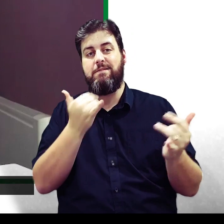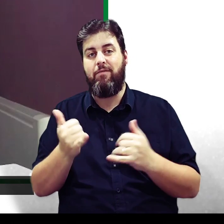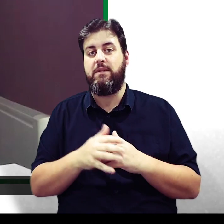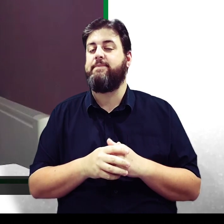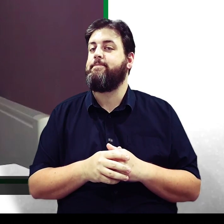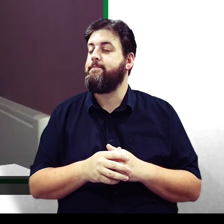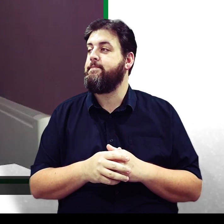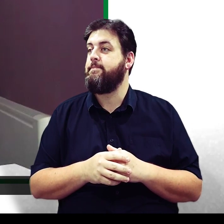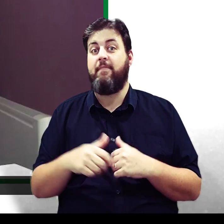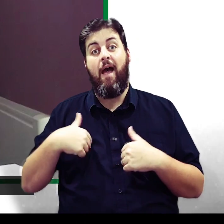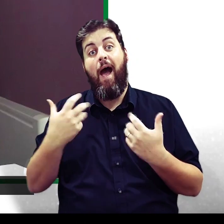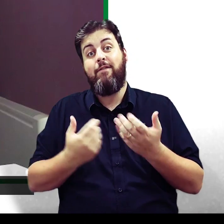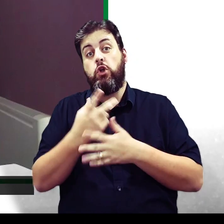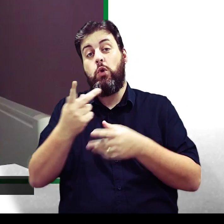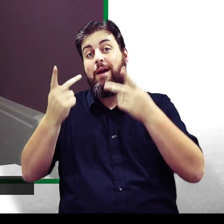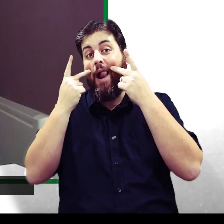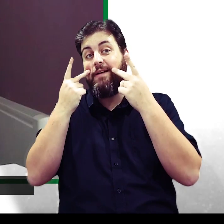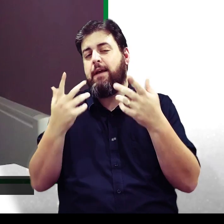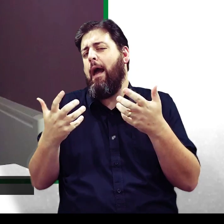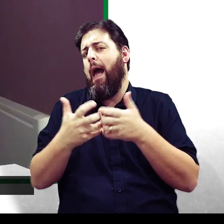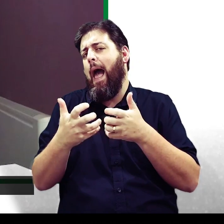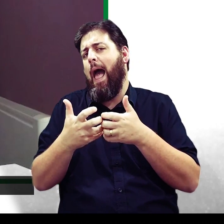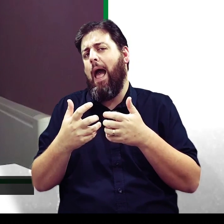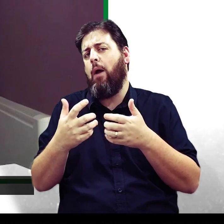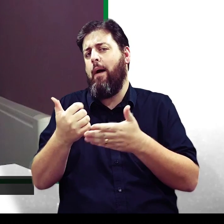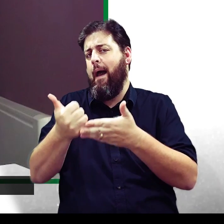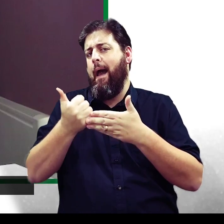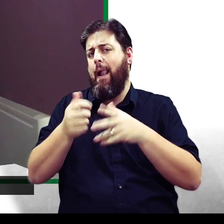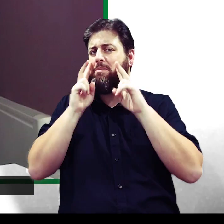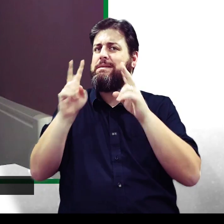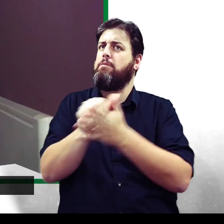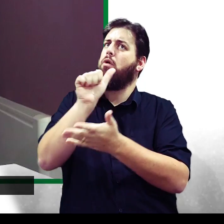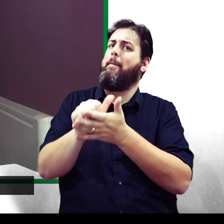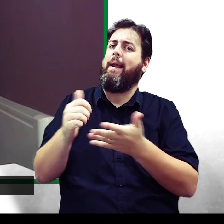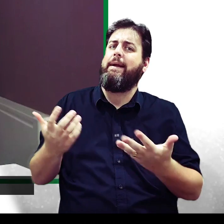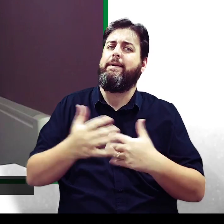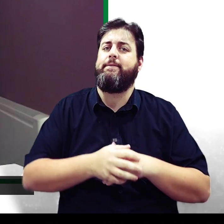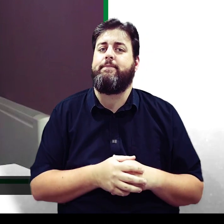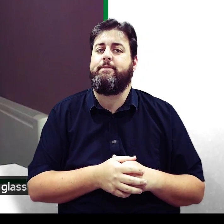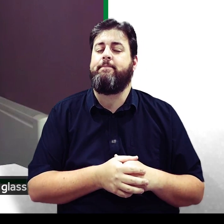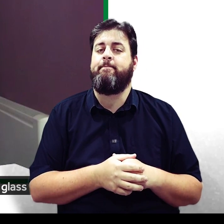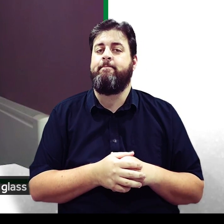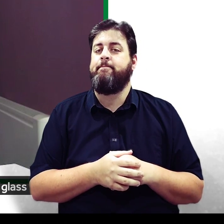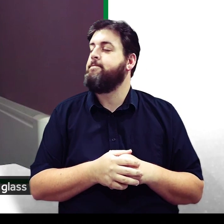have new glasses. How do they help me see?